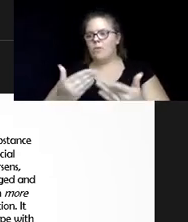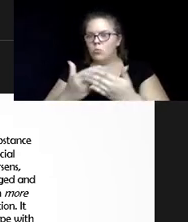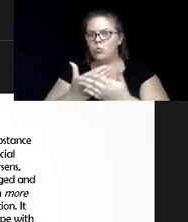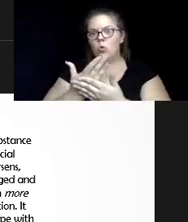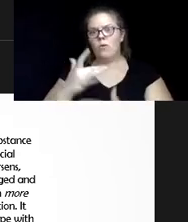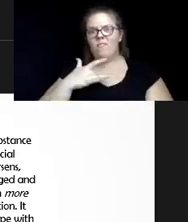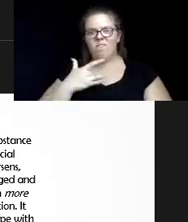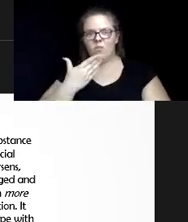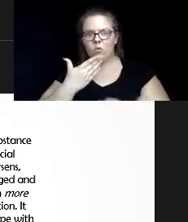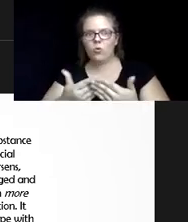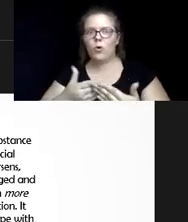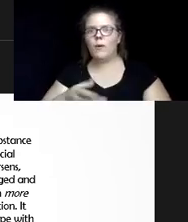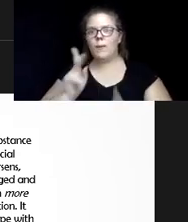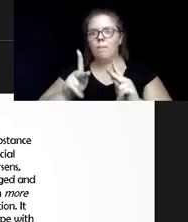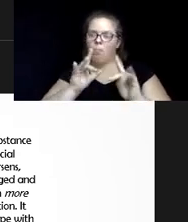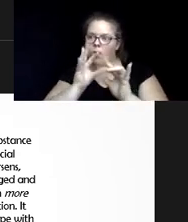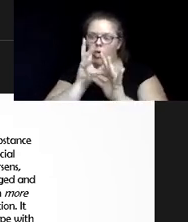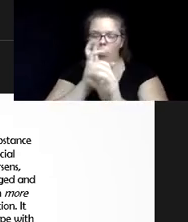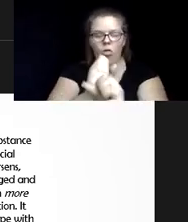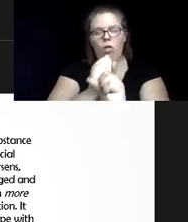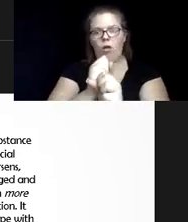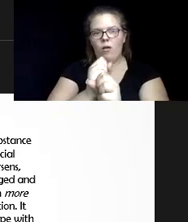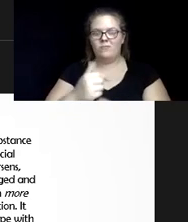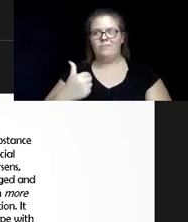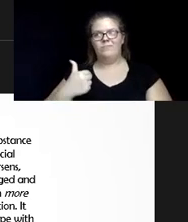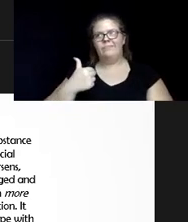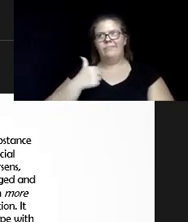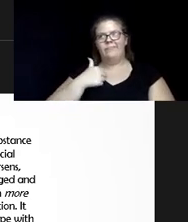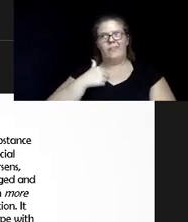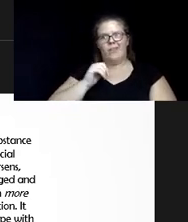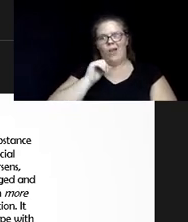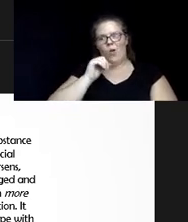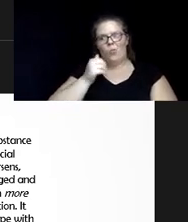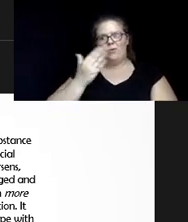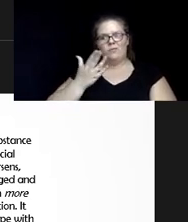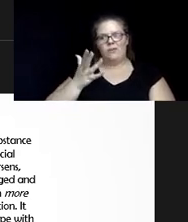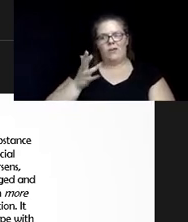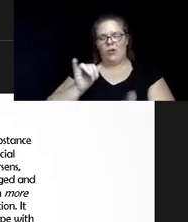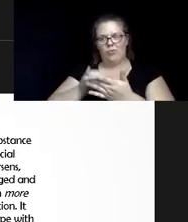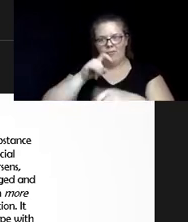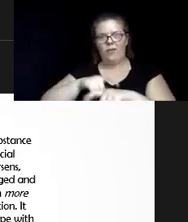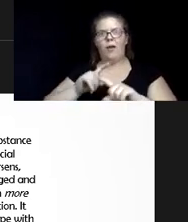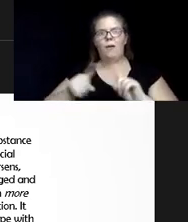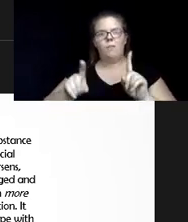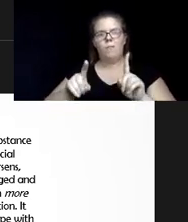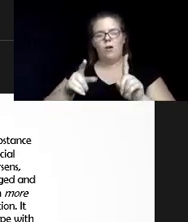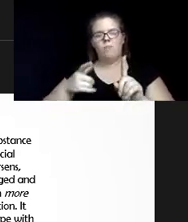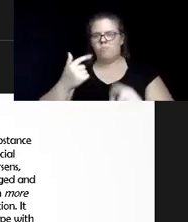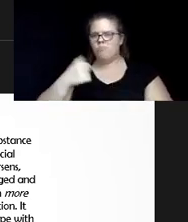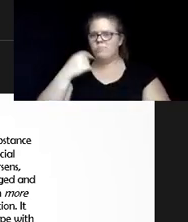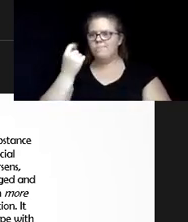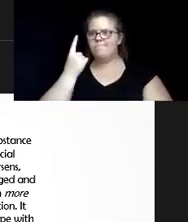people caught up to the culture. I wasn't here then, but I know from my understanding, people felt,